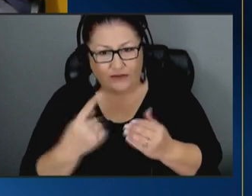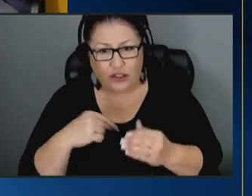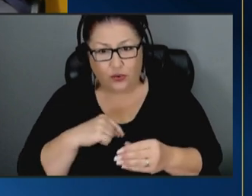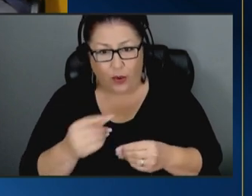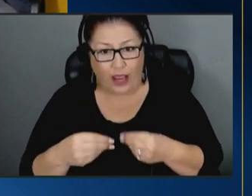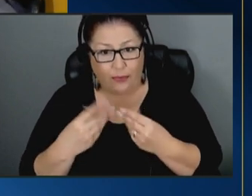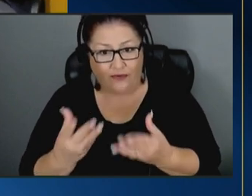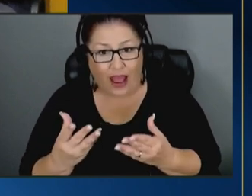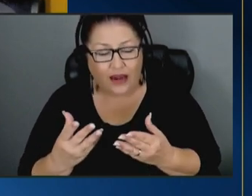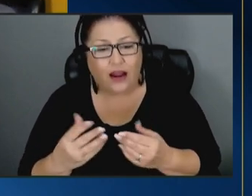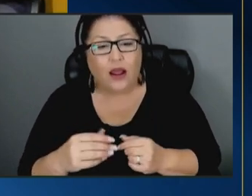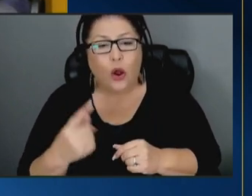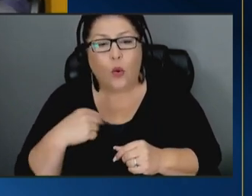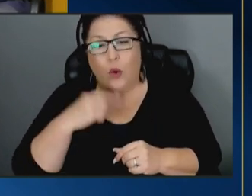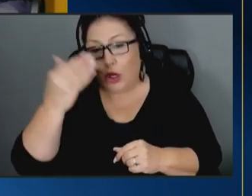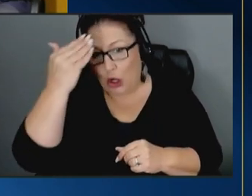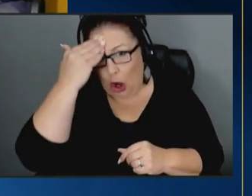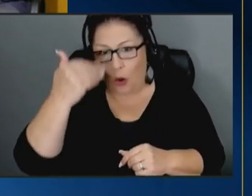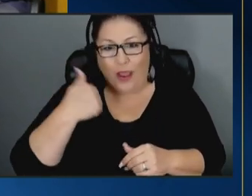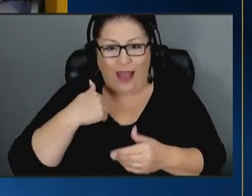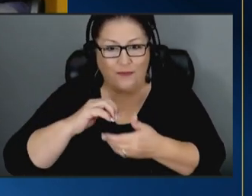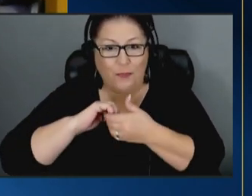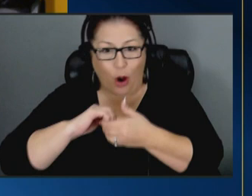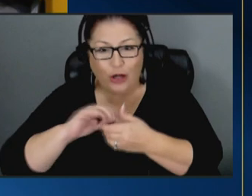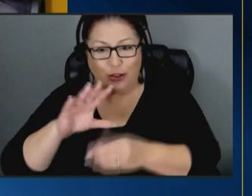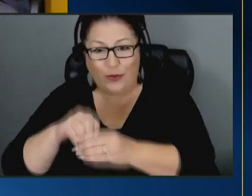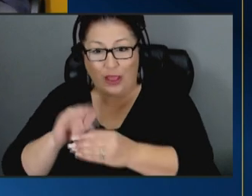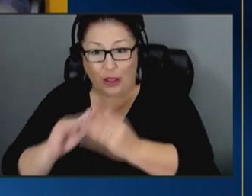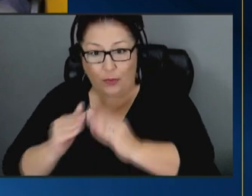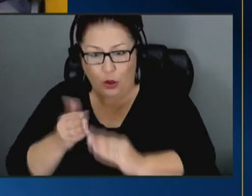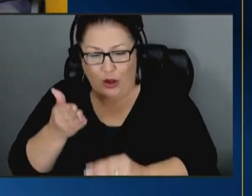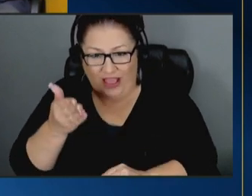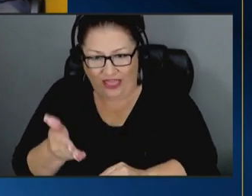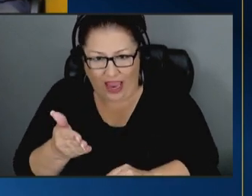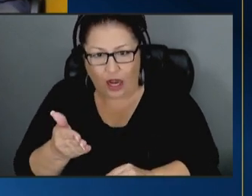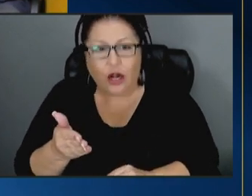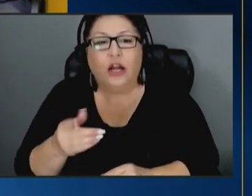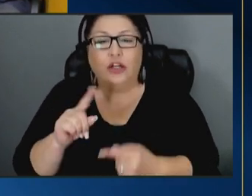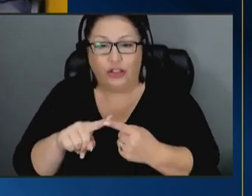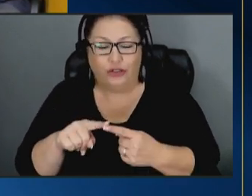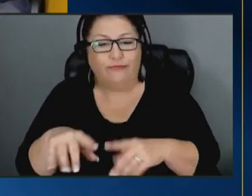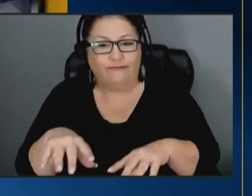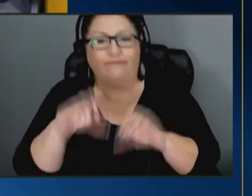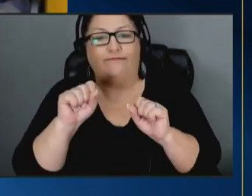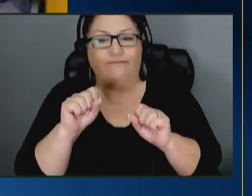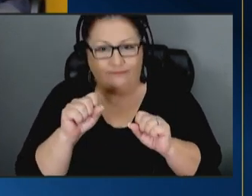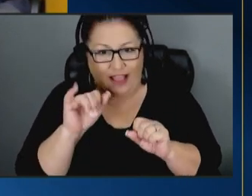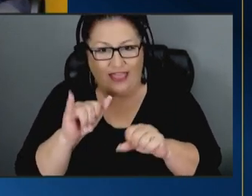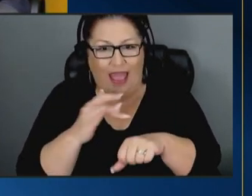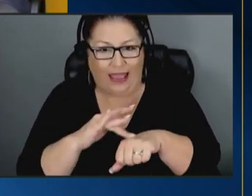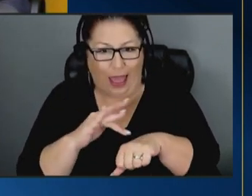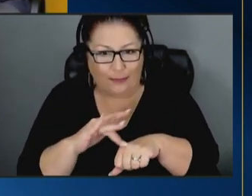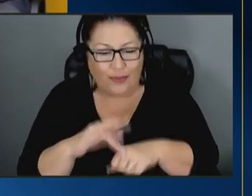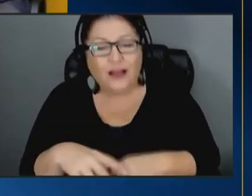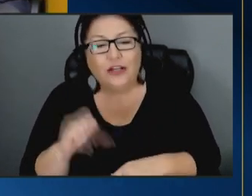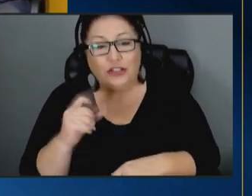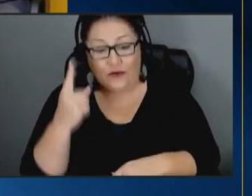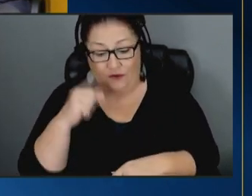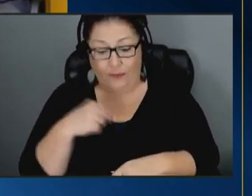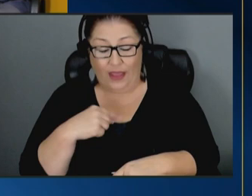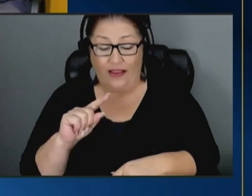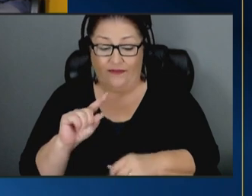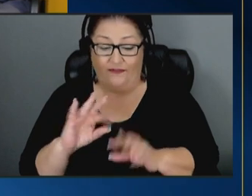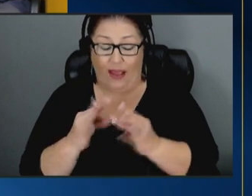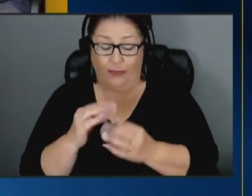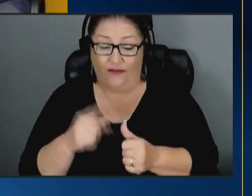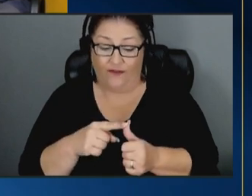we can we know that we have partners in the community there to stand up to fill that gap so for me family first at this stage for us